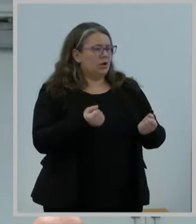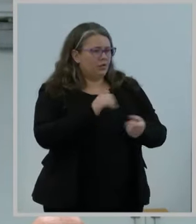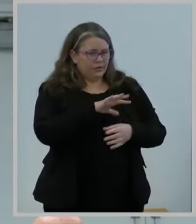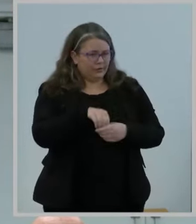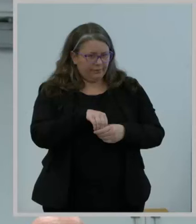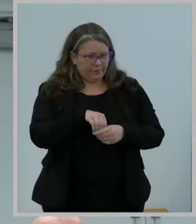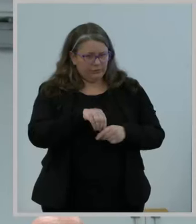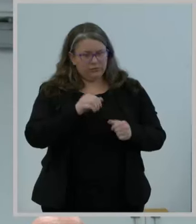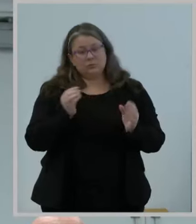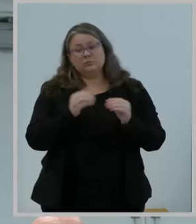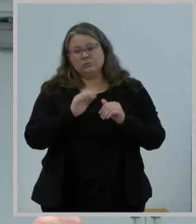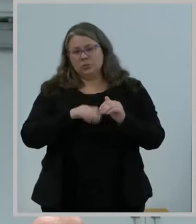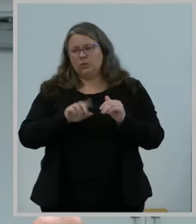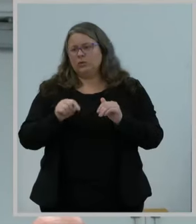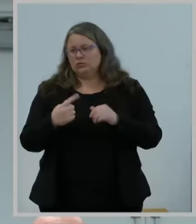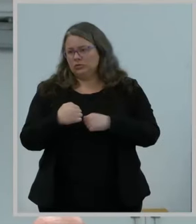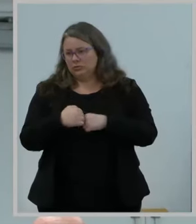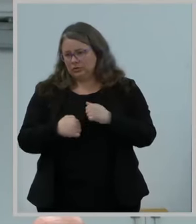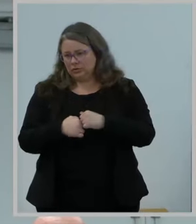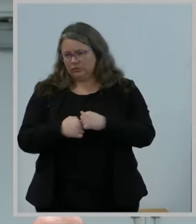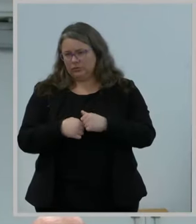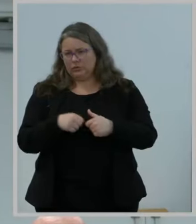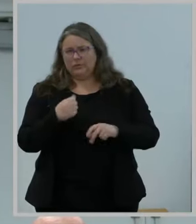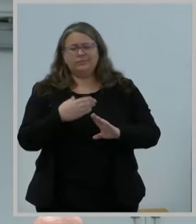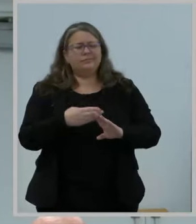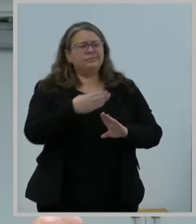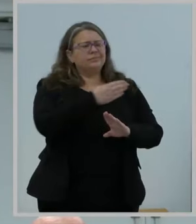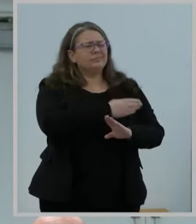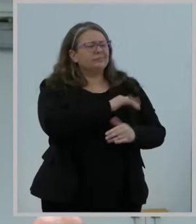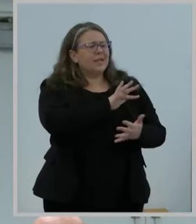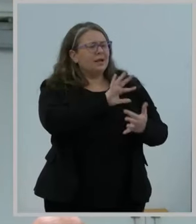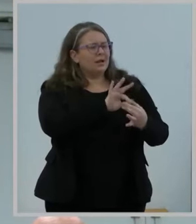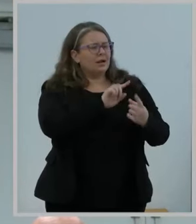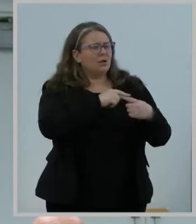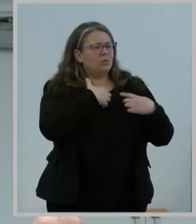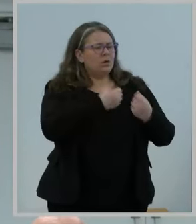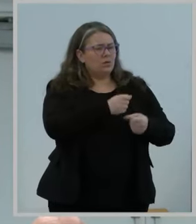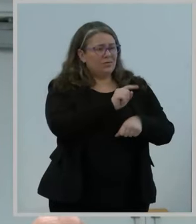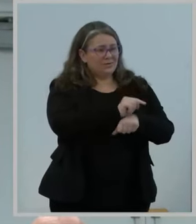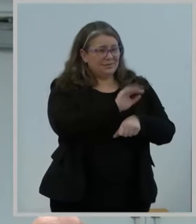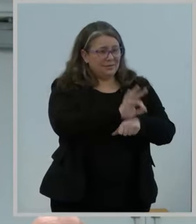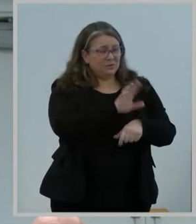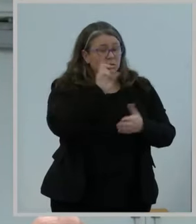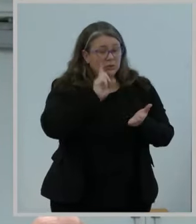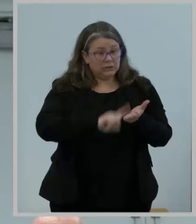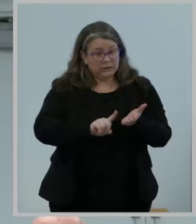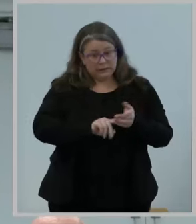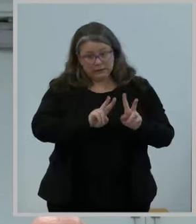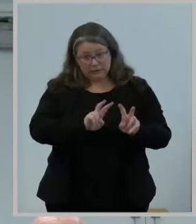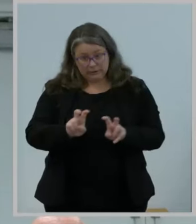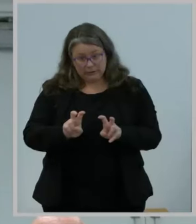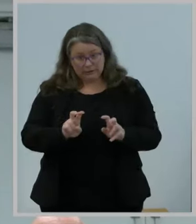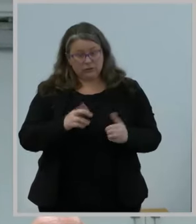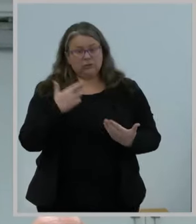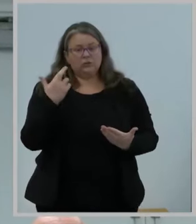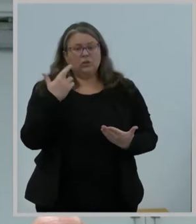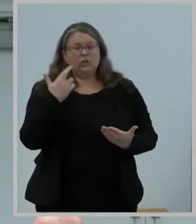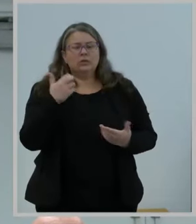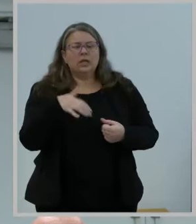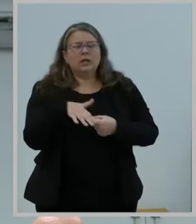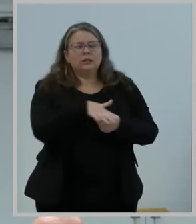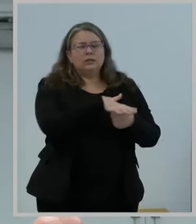research by the Connect to Health Task Force found that counties that were more connected tended to have better health,